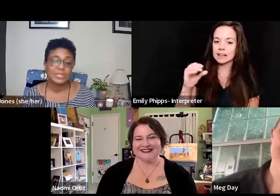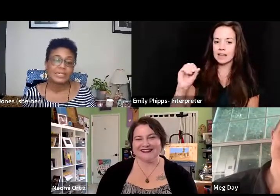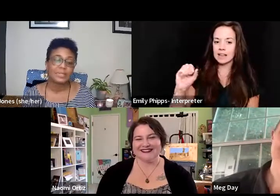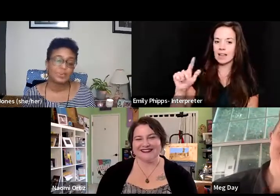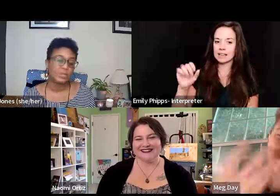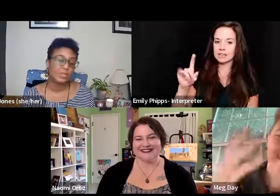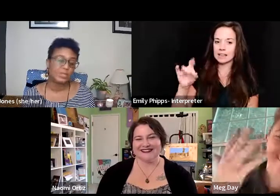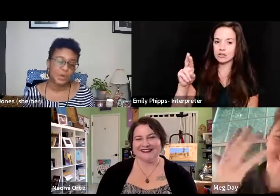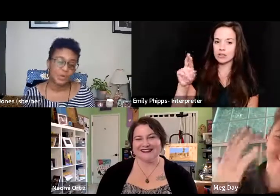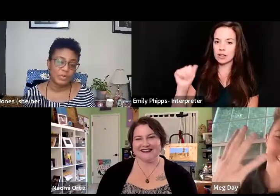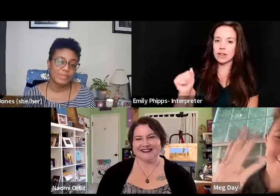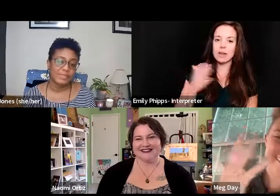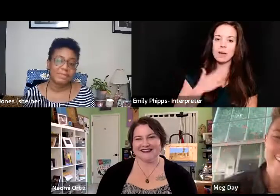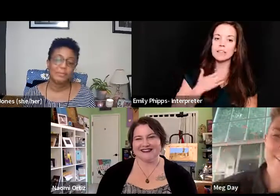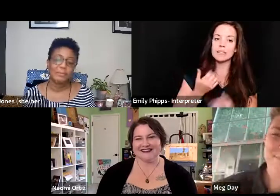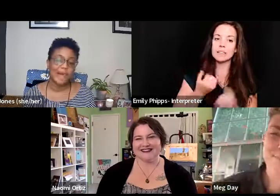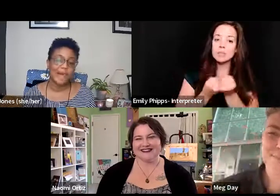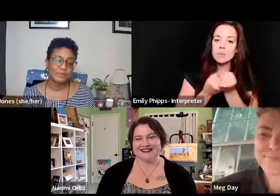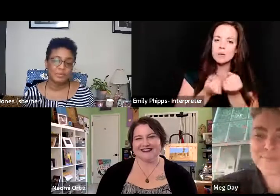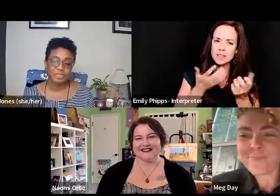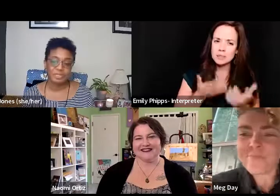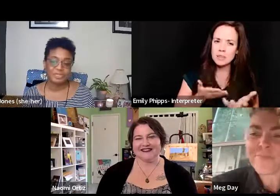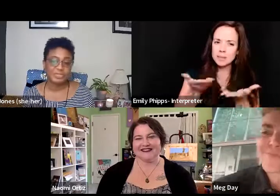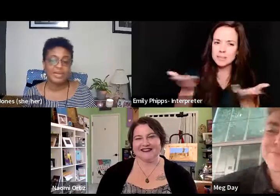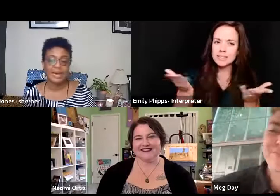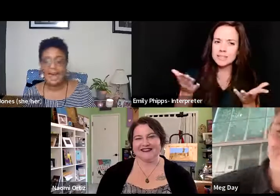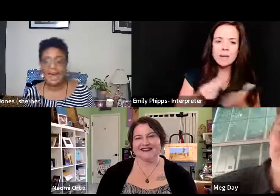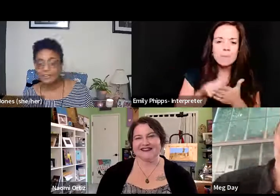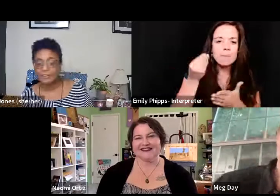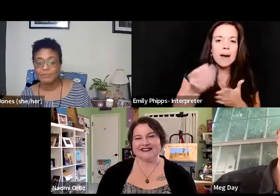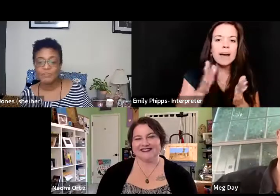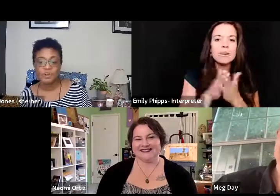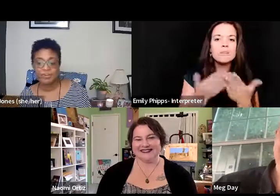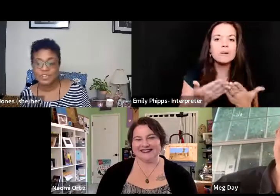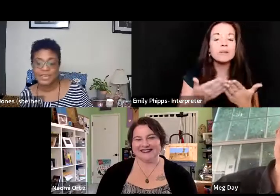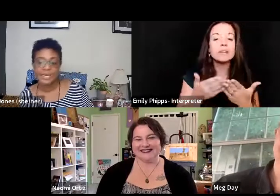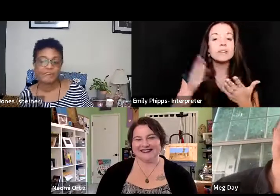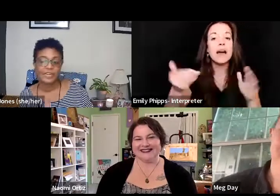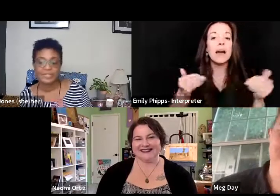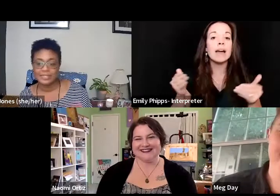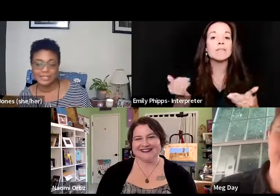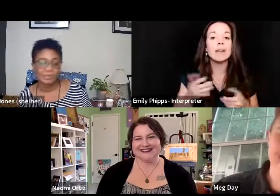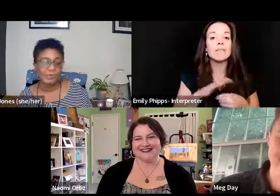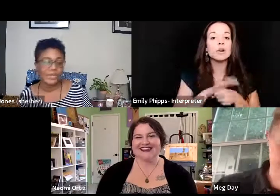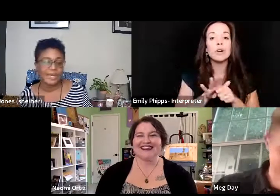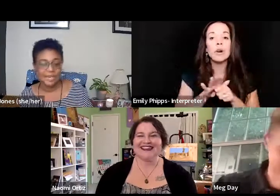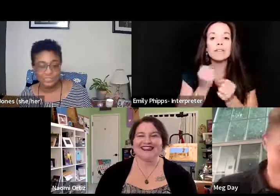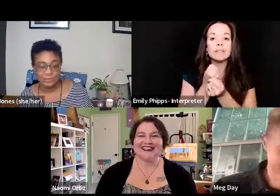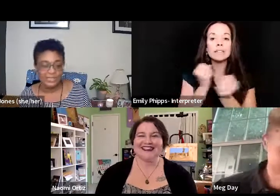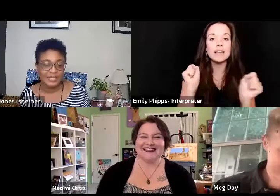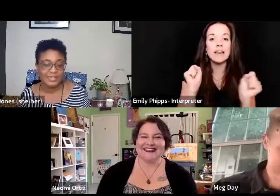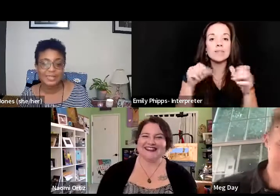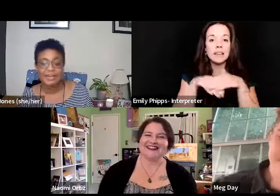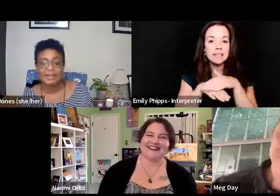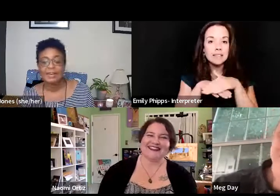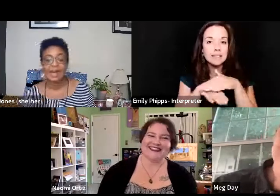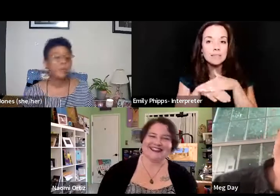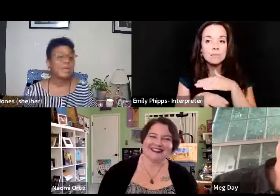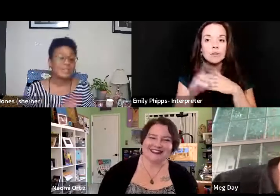Please support these poets, buy their books, hire them for COVID safe and accessible engagements,